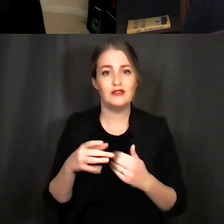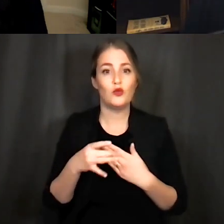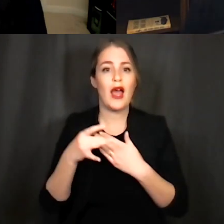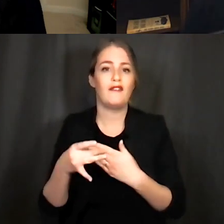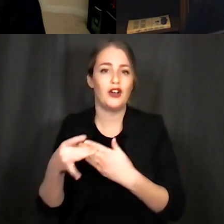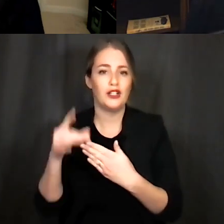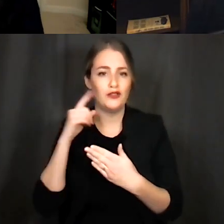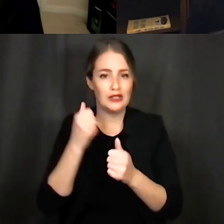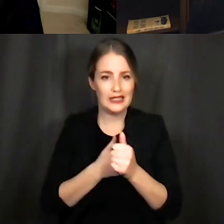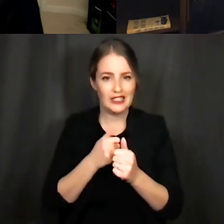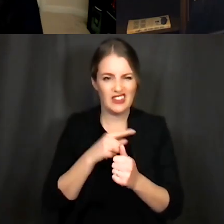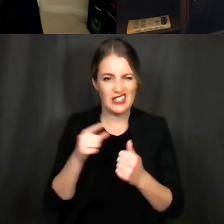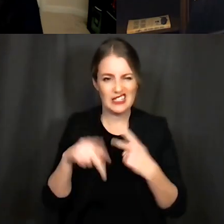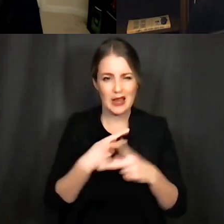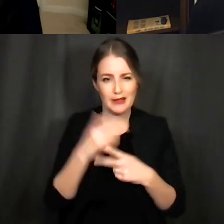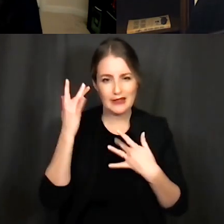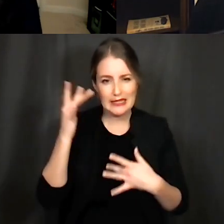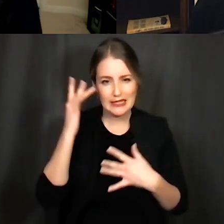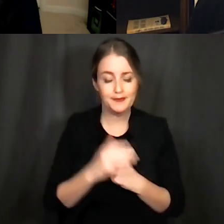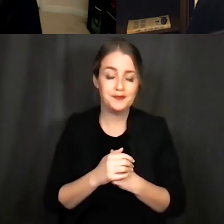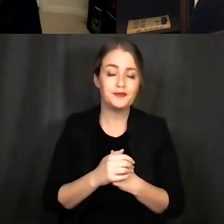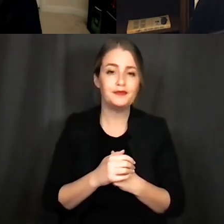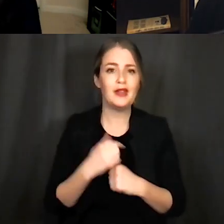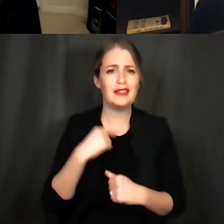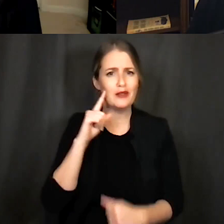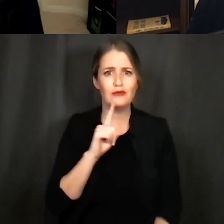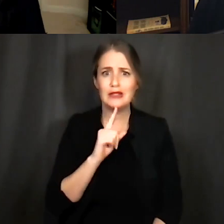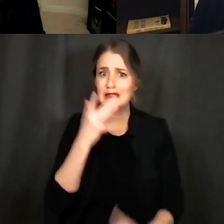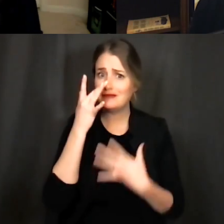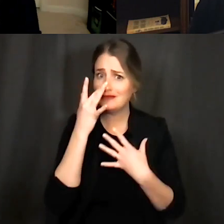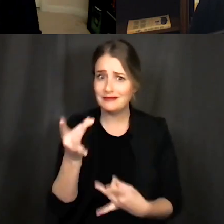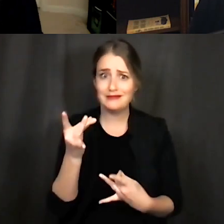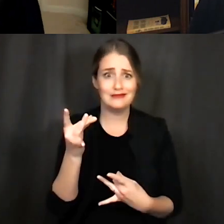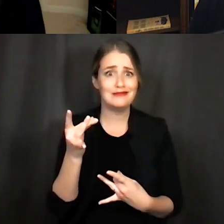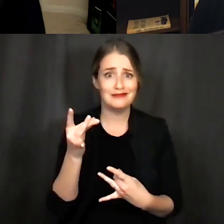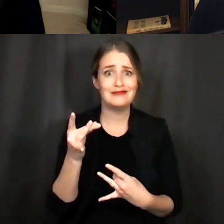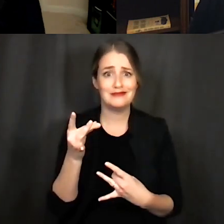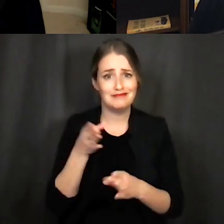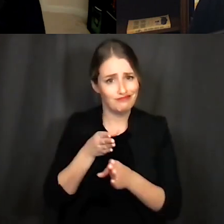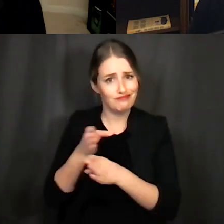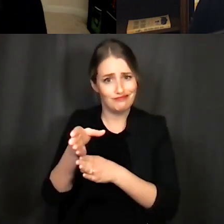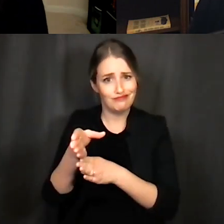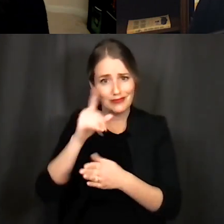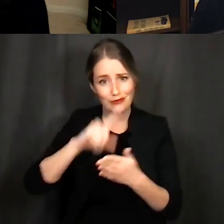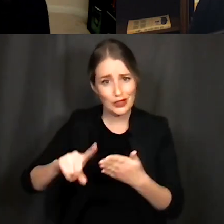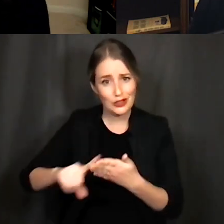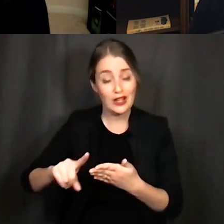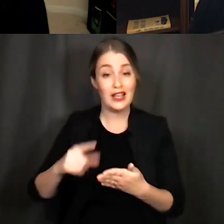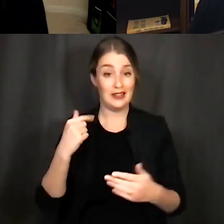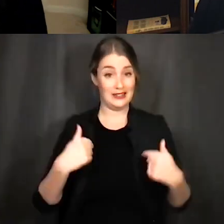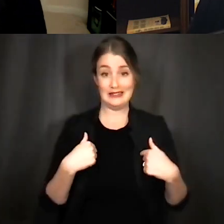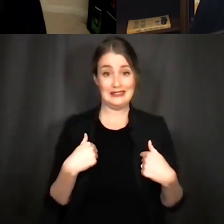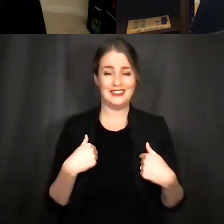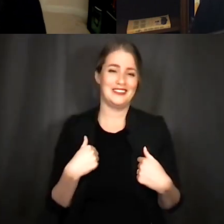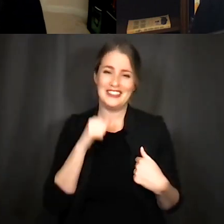um types of diseases so I think it's a really really interesting um area of research but unfortunately I don't have a lot